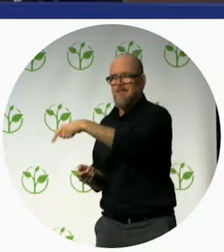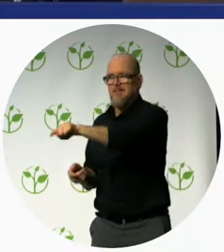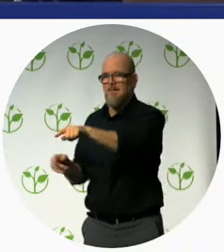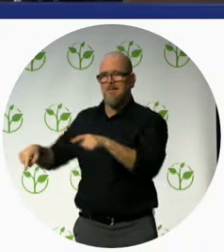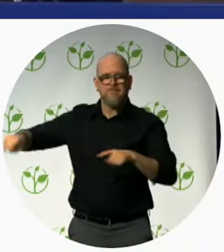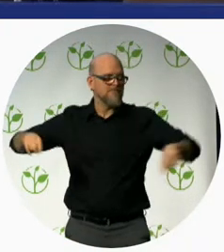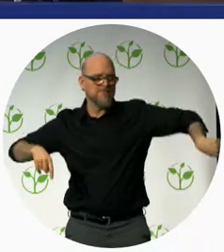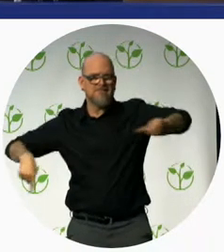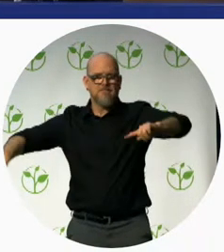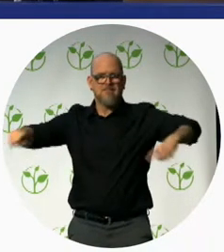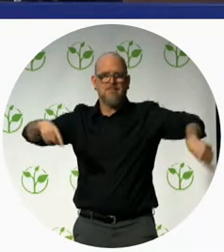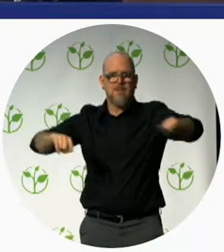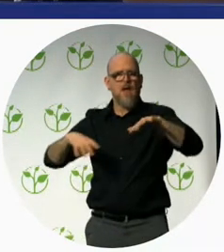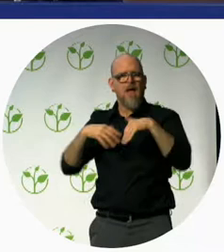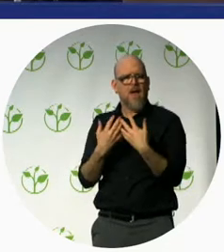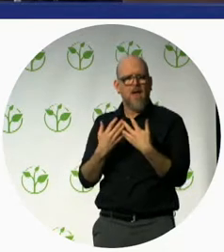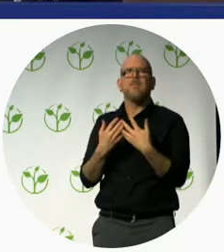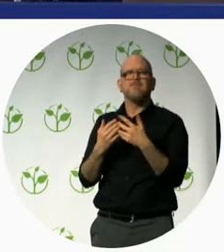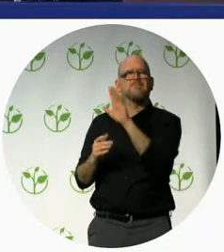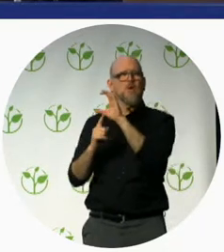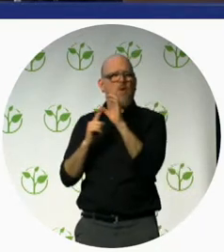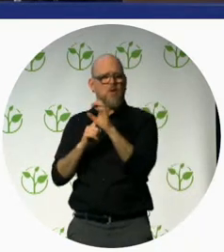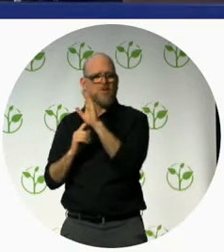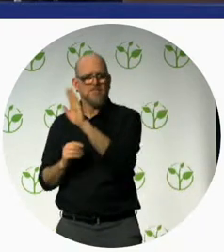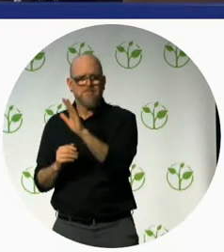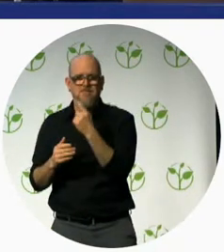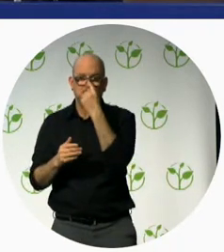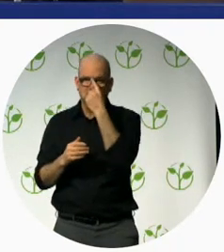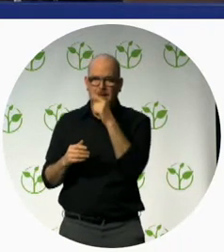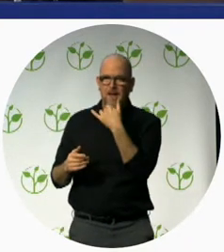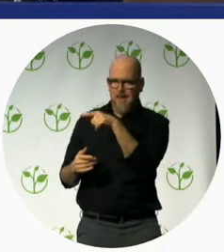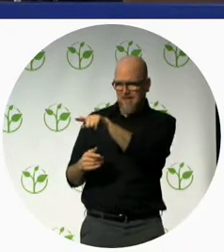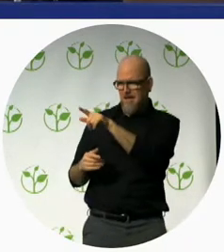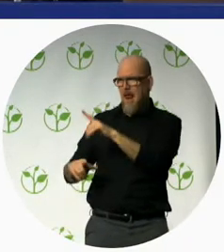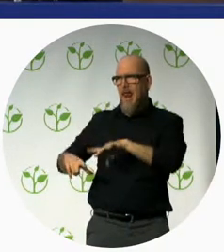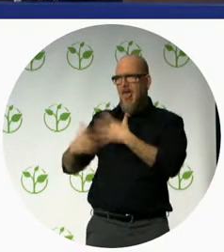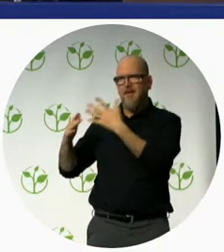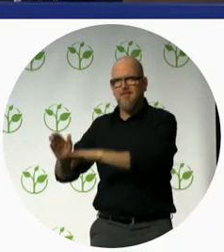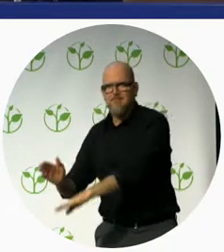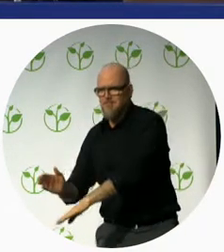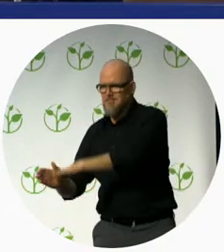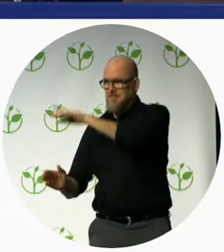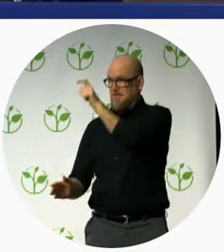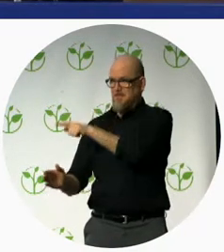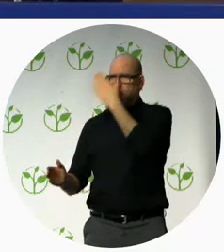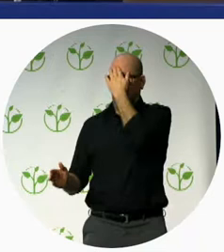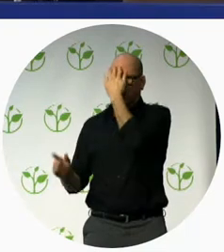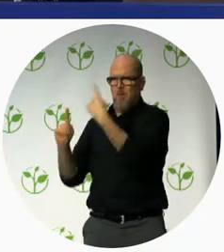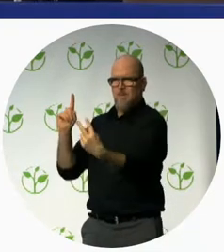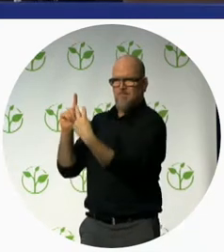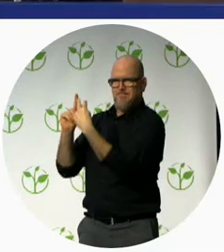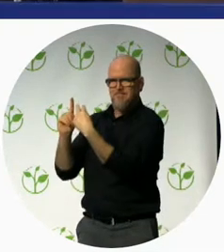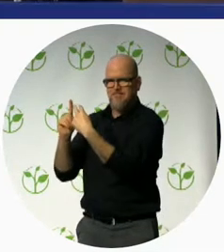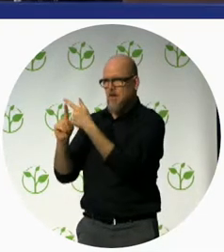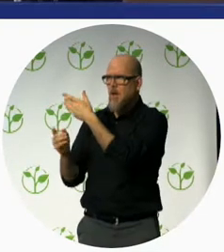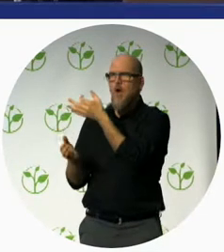people who are living in the community for a long term and people who know the community either because of their occupation or